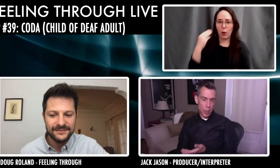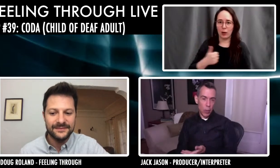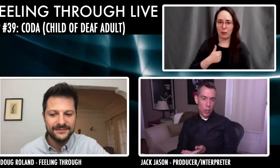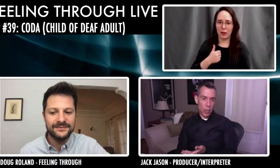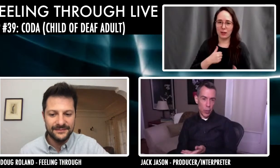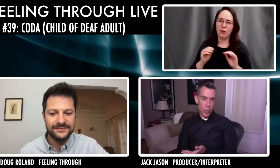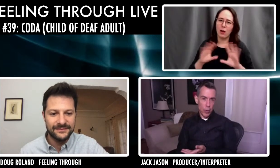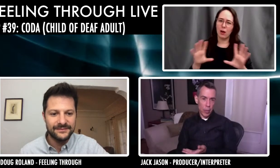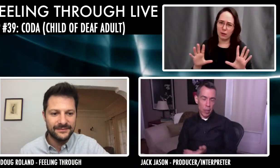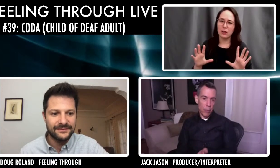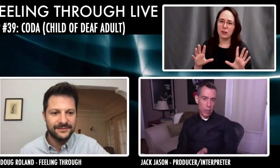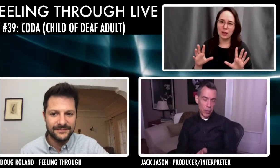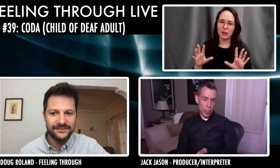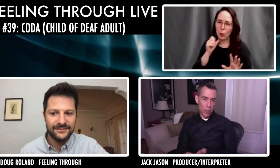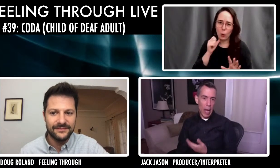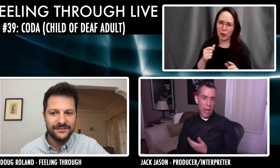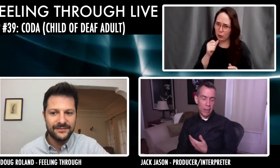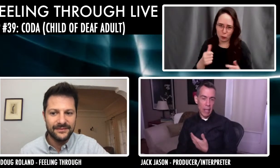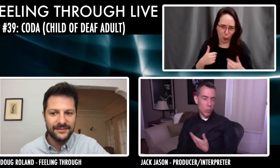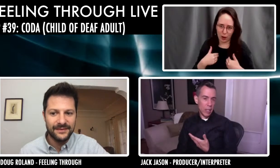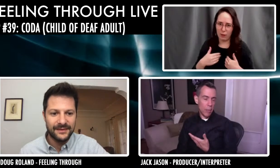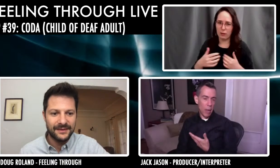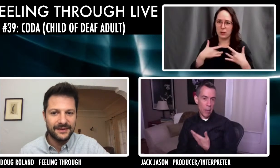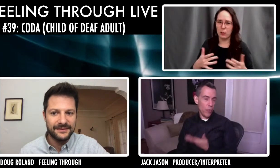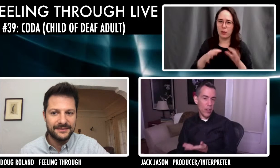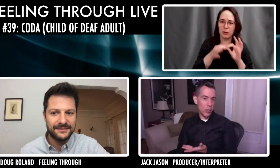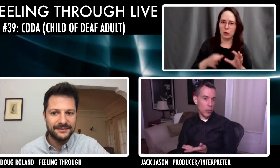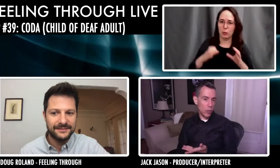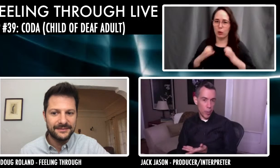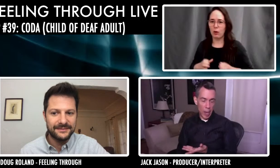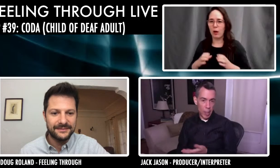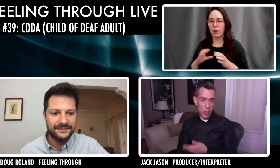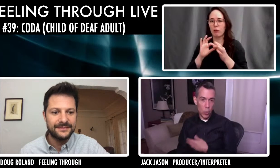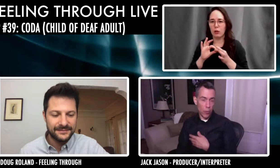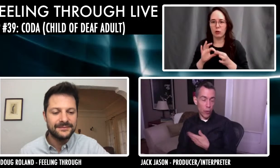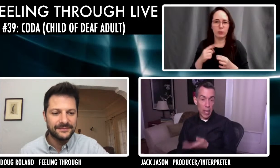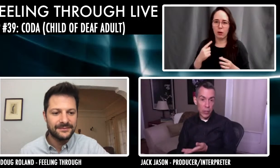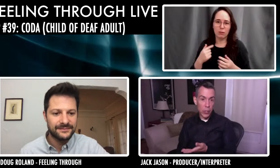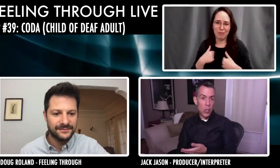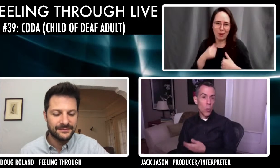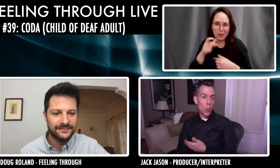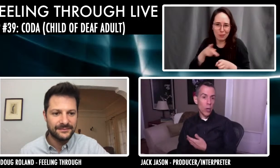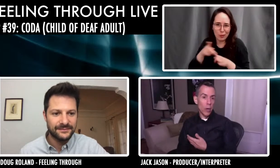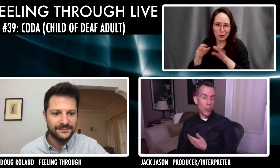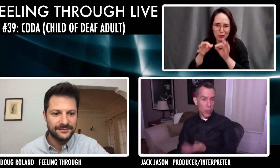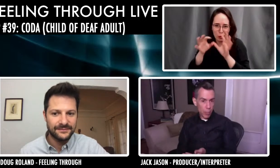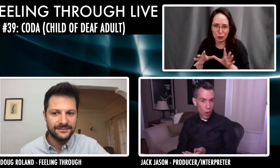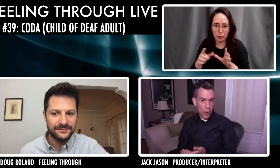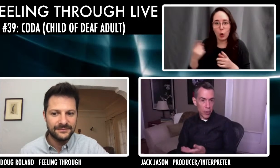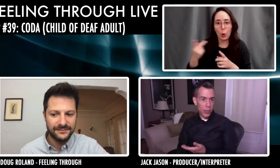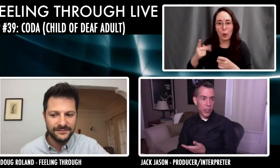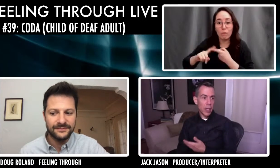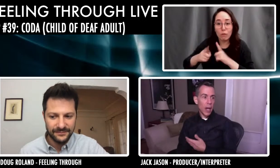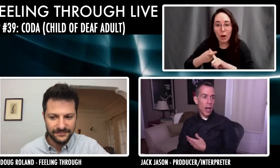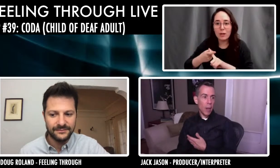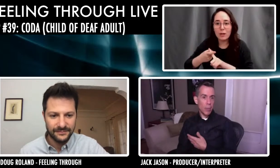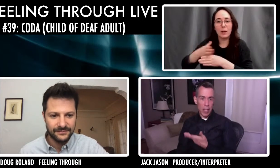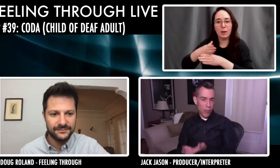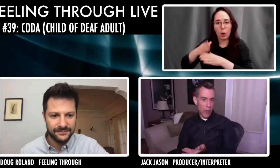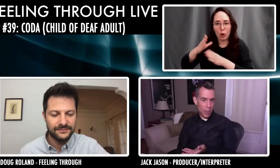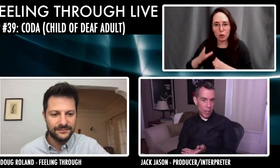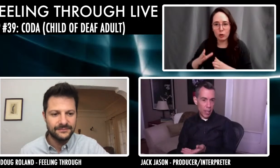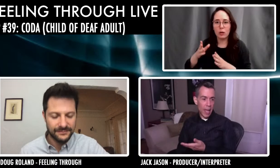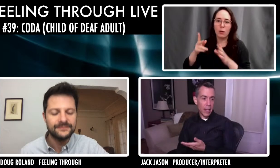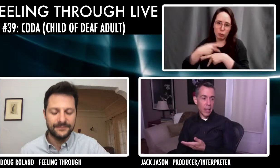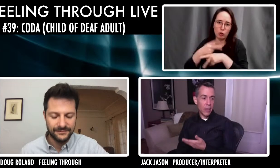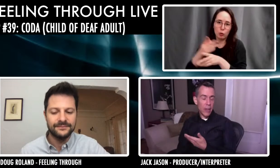just a typical interpreter client relationship. I, that's why I said I'm not a professional interpreter by means. We're friends, we're producing partners. Um, she's